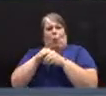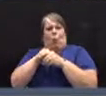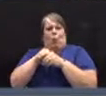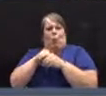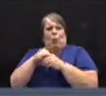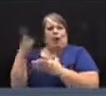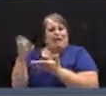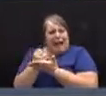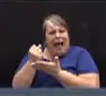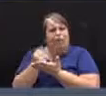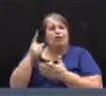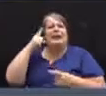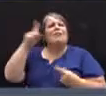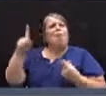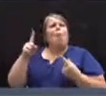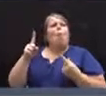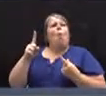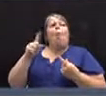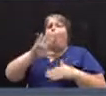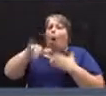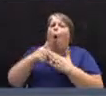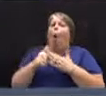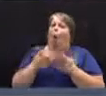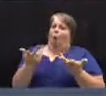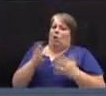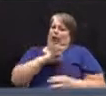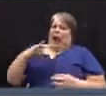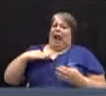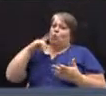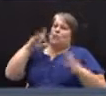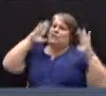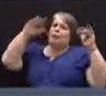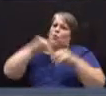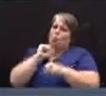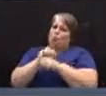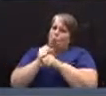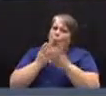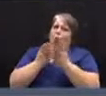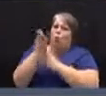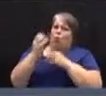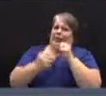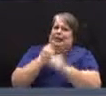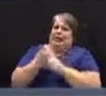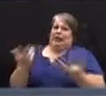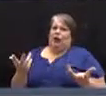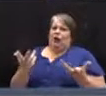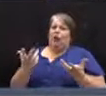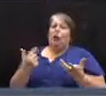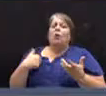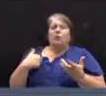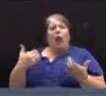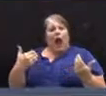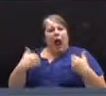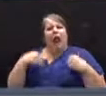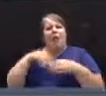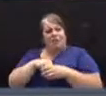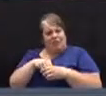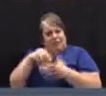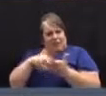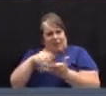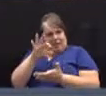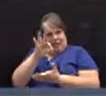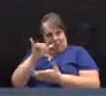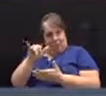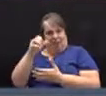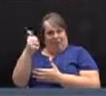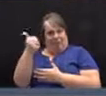for all the personnel we expect to be working over the course of the year. So we have in the fiscal year 15